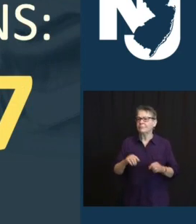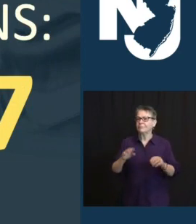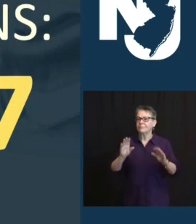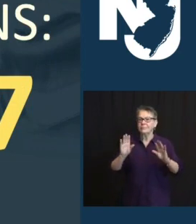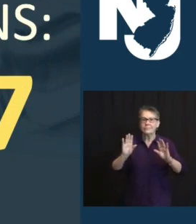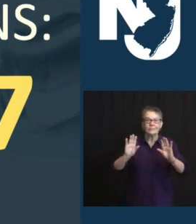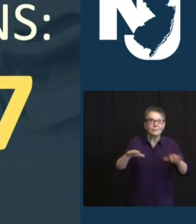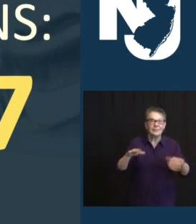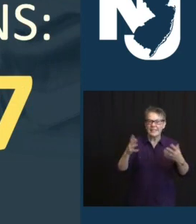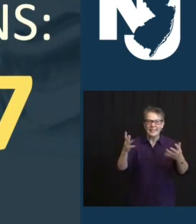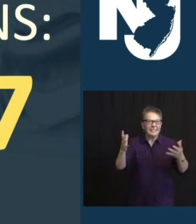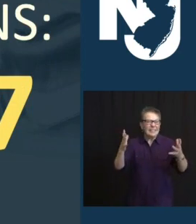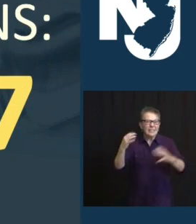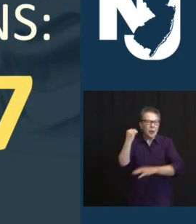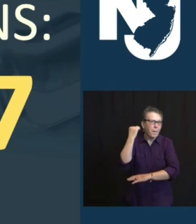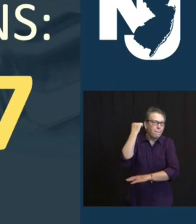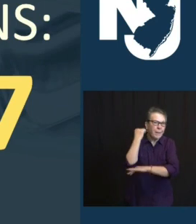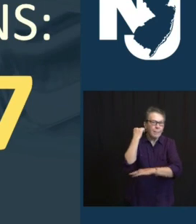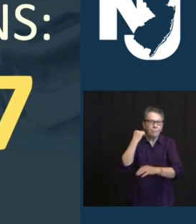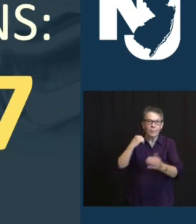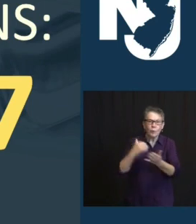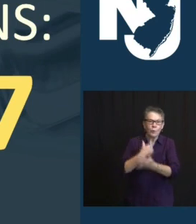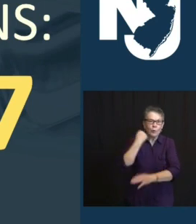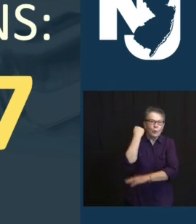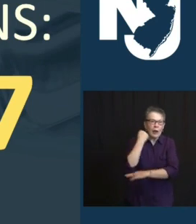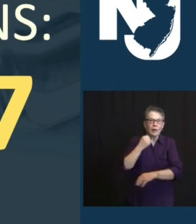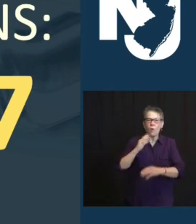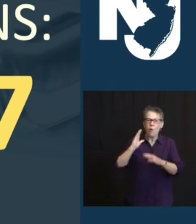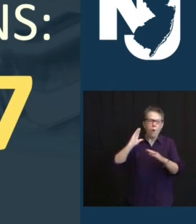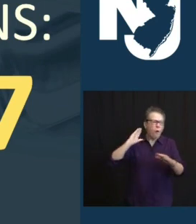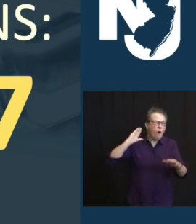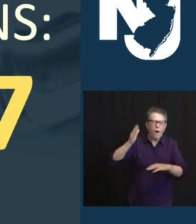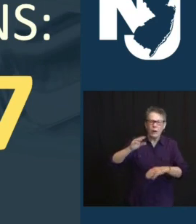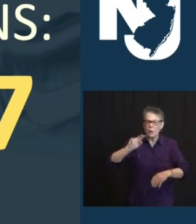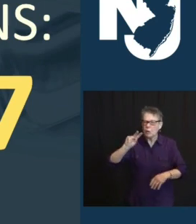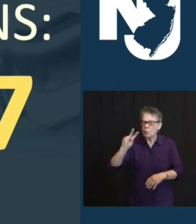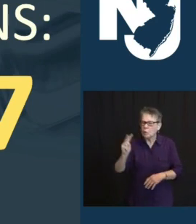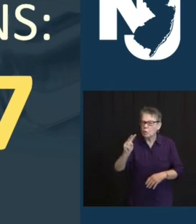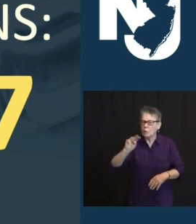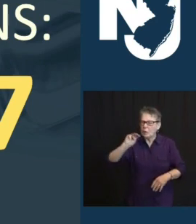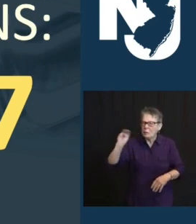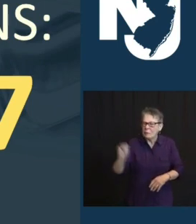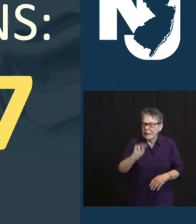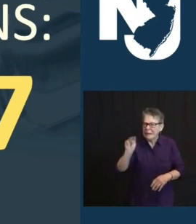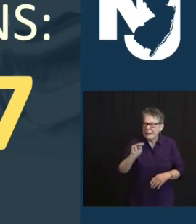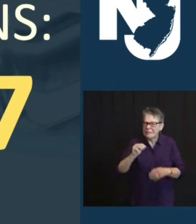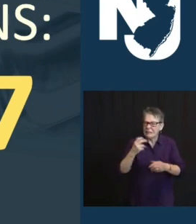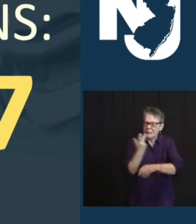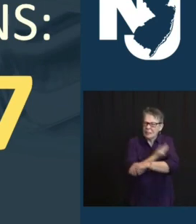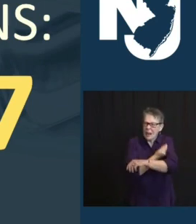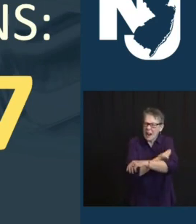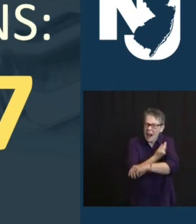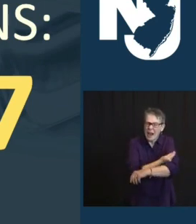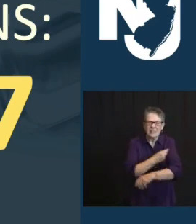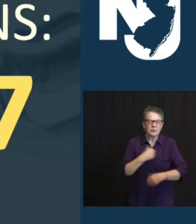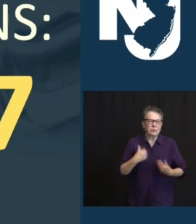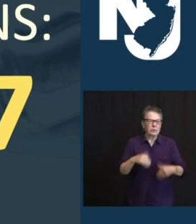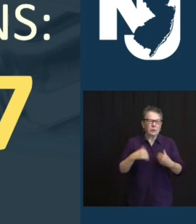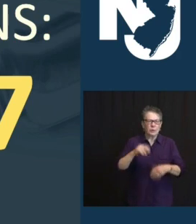2 MILLION DOSES ADMINISTERED, 2,039,427. THINK THAT'S AS OF 10 O'CLOCK THIS MORNING. THAT SOUND RIGHT, JUNI?